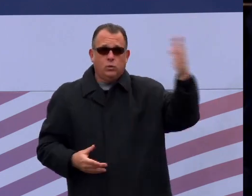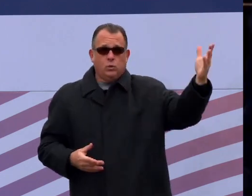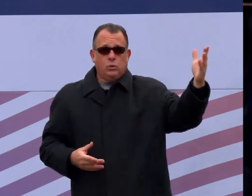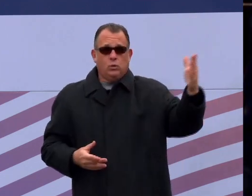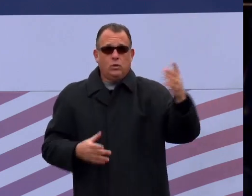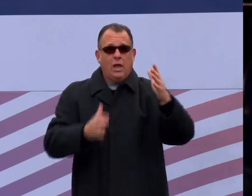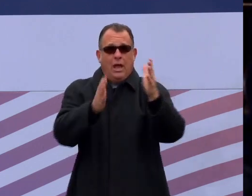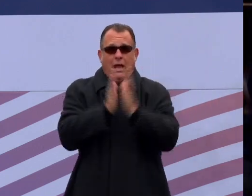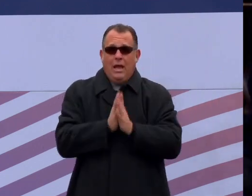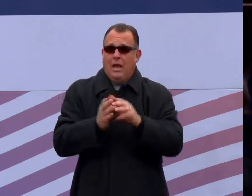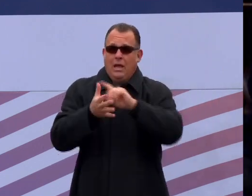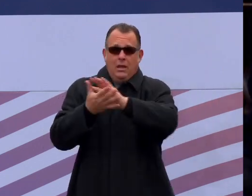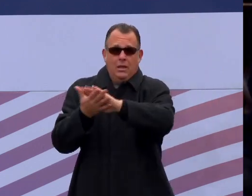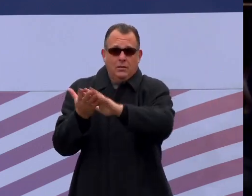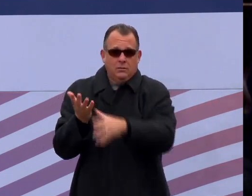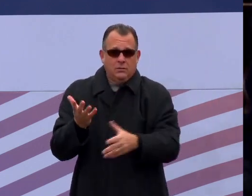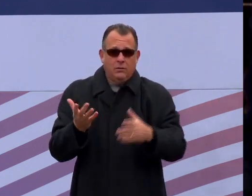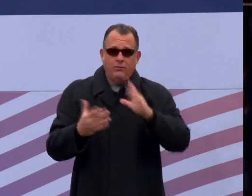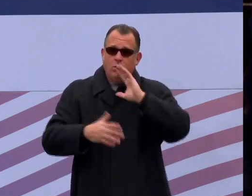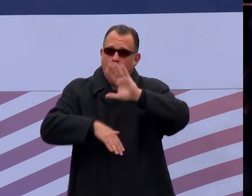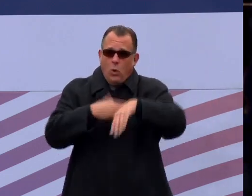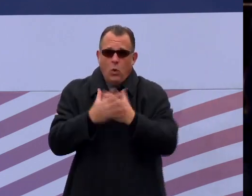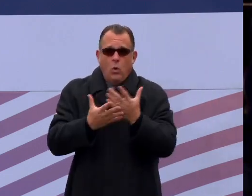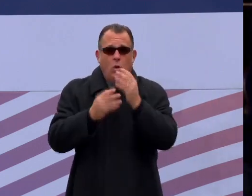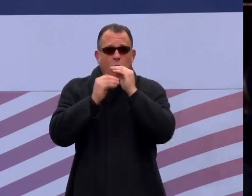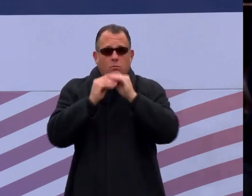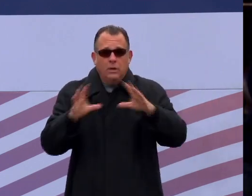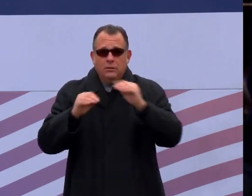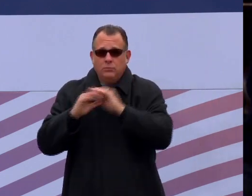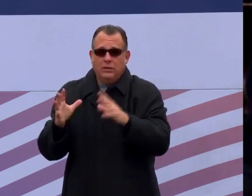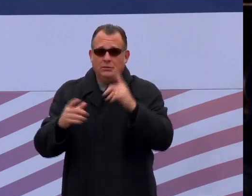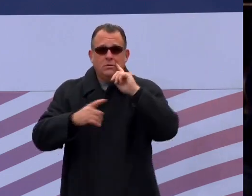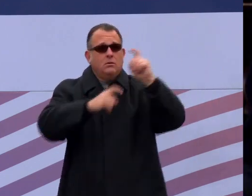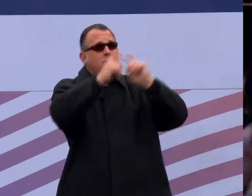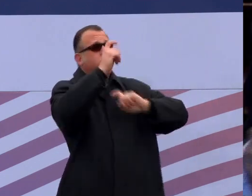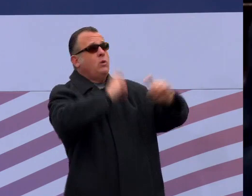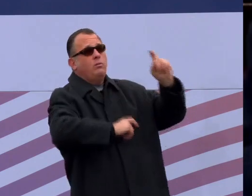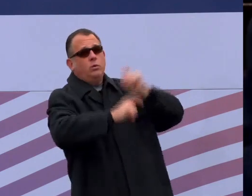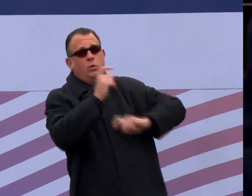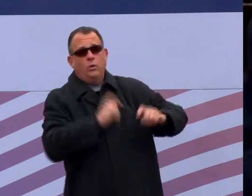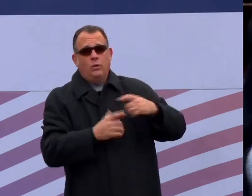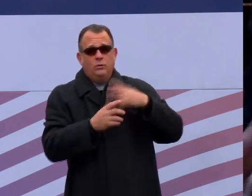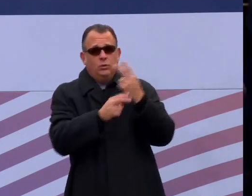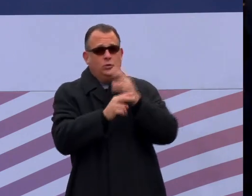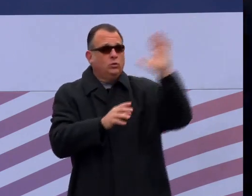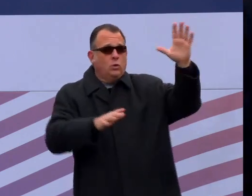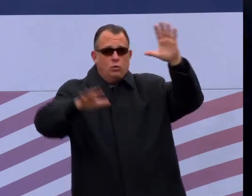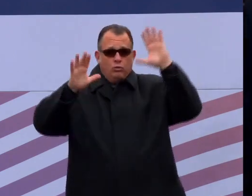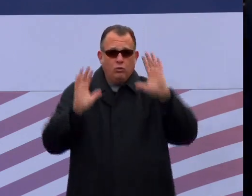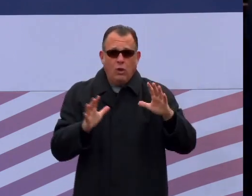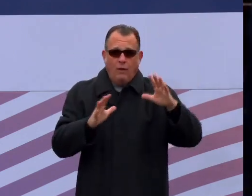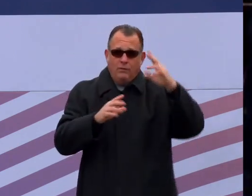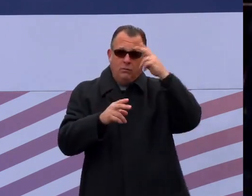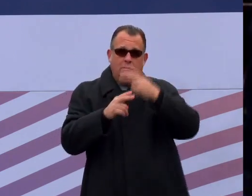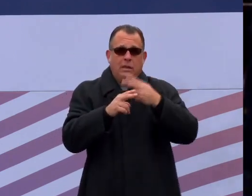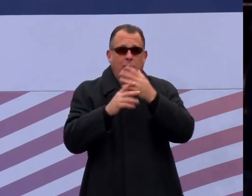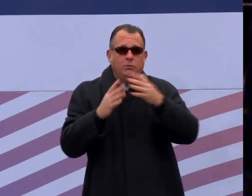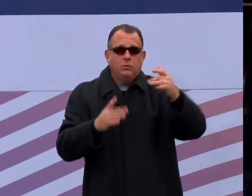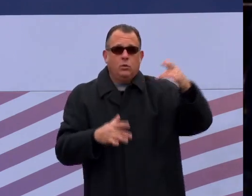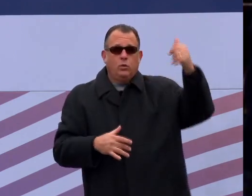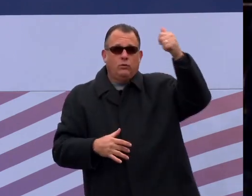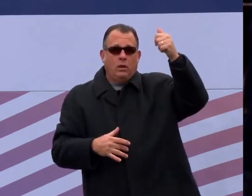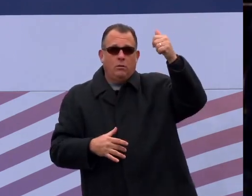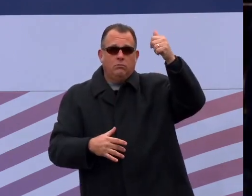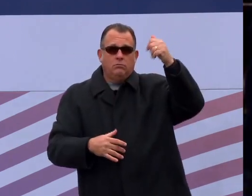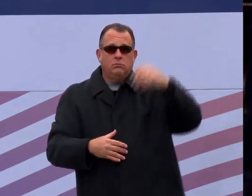and all other blessings in the matchless, marvelous, and majestic name that is for me above every name, the